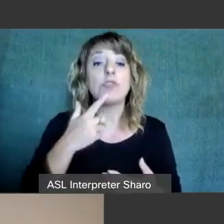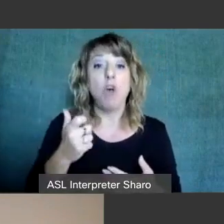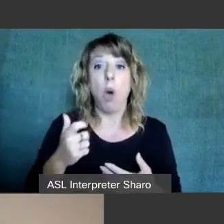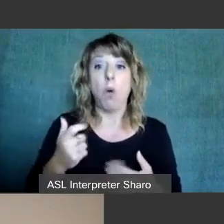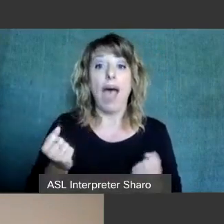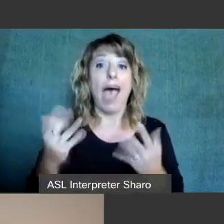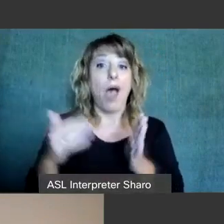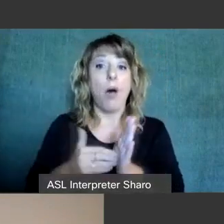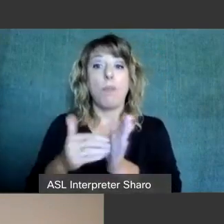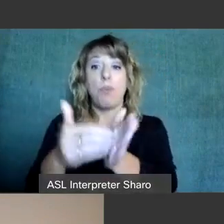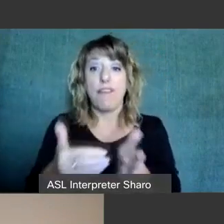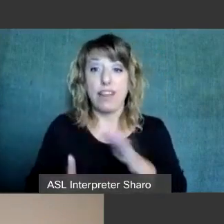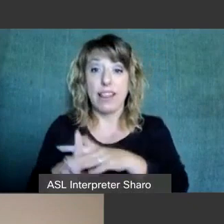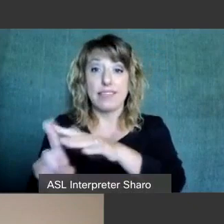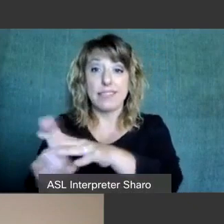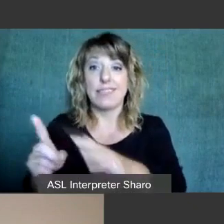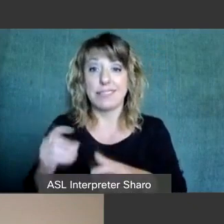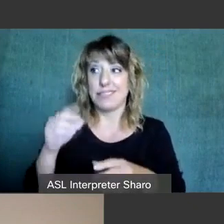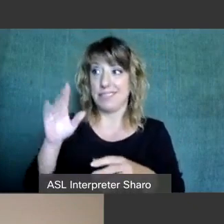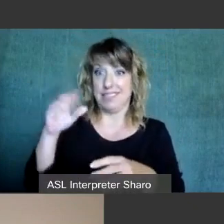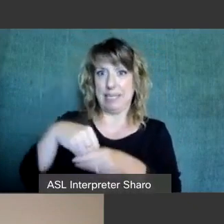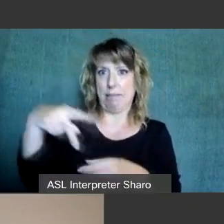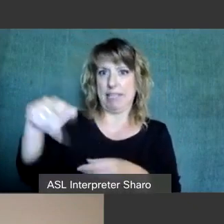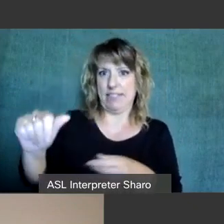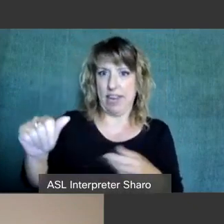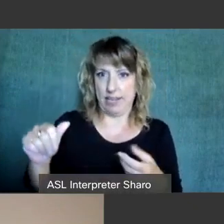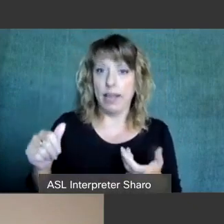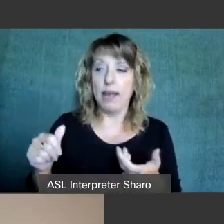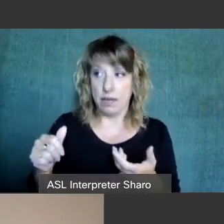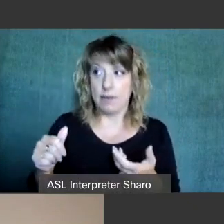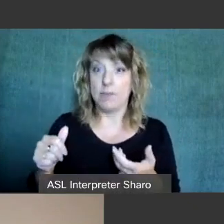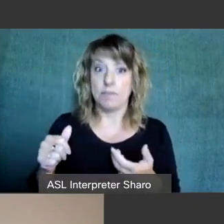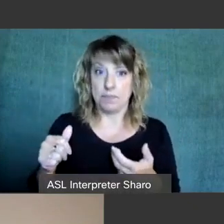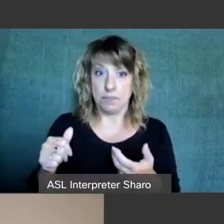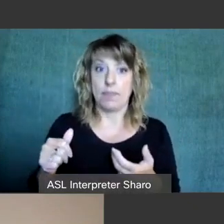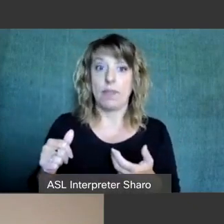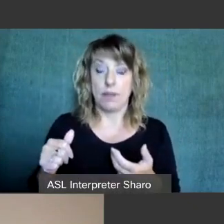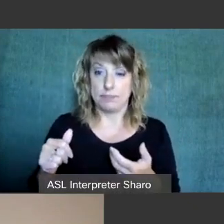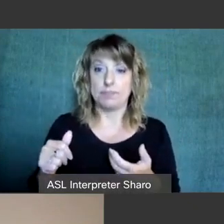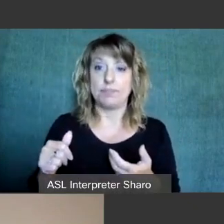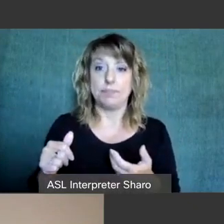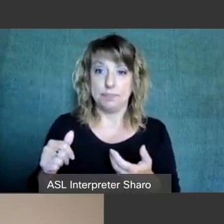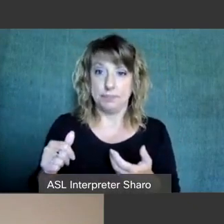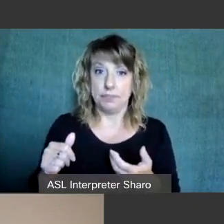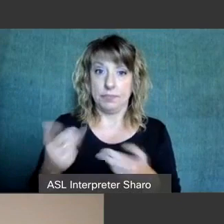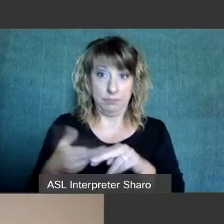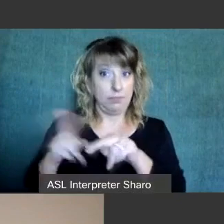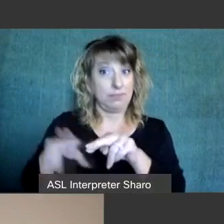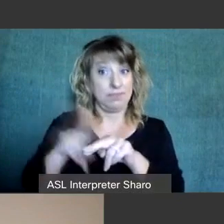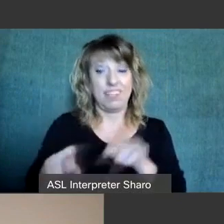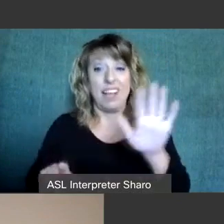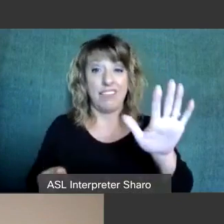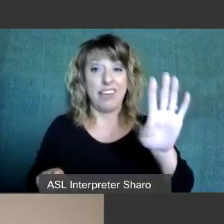and the facts of autism in Pennsylvania. The fact that it has gone it is now one in 54